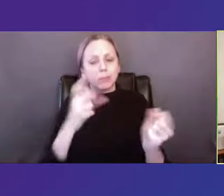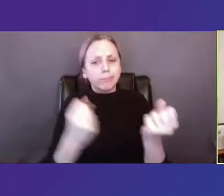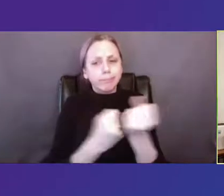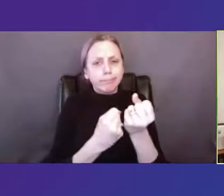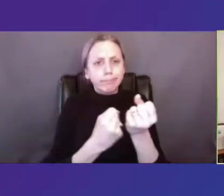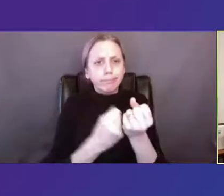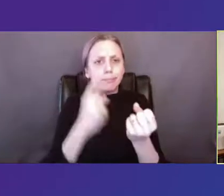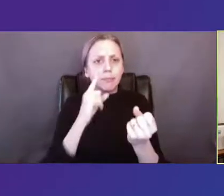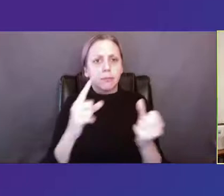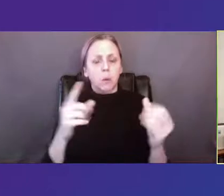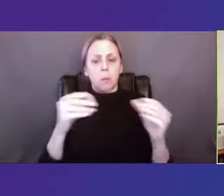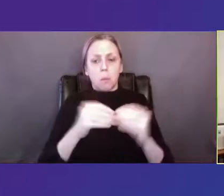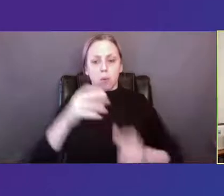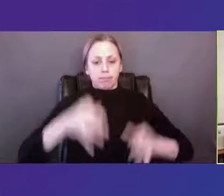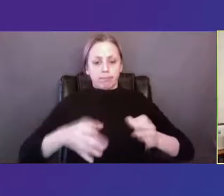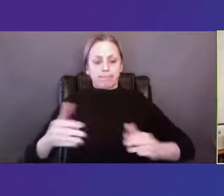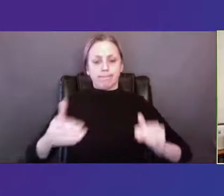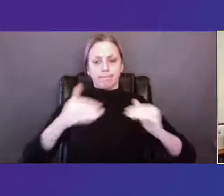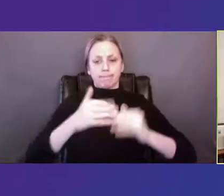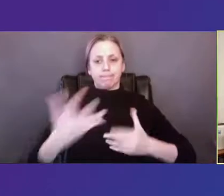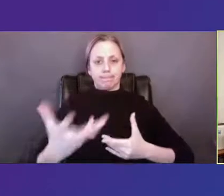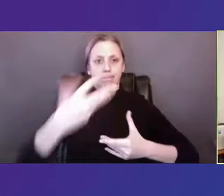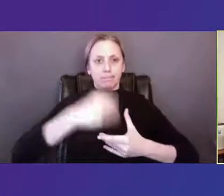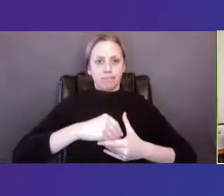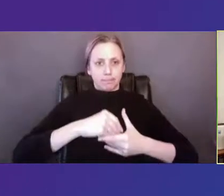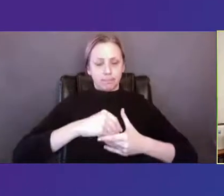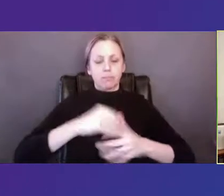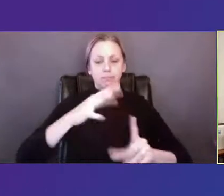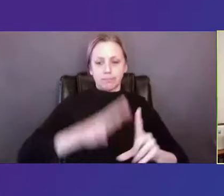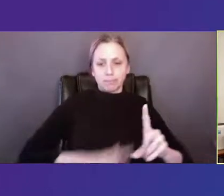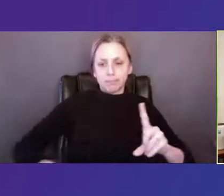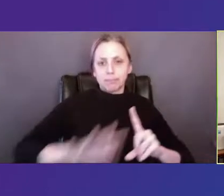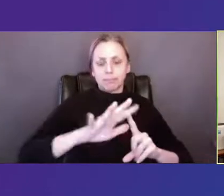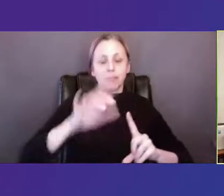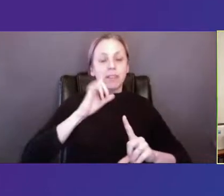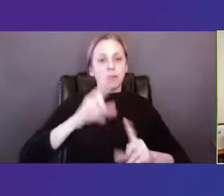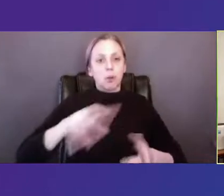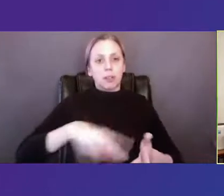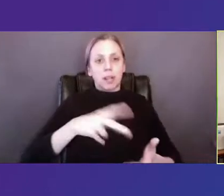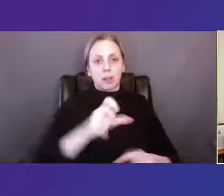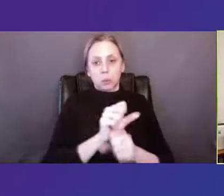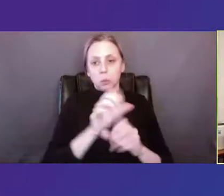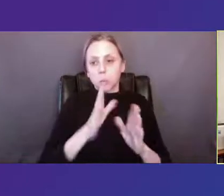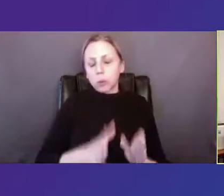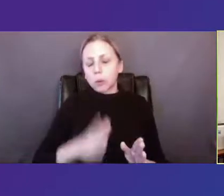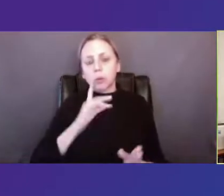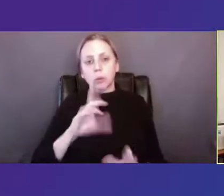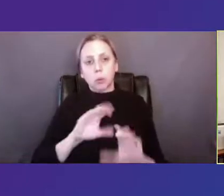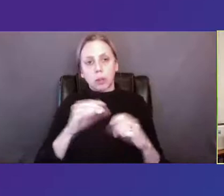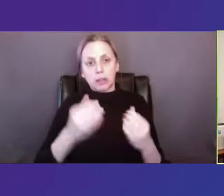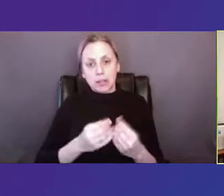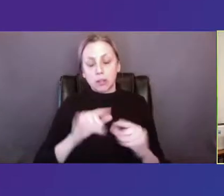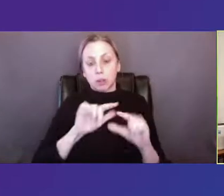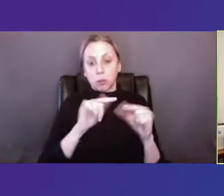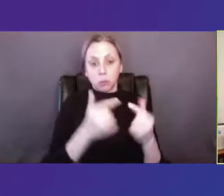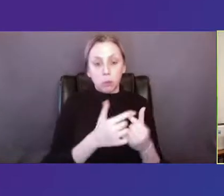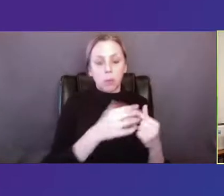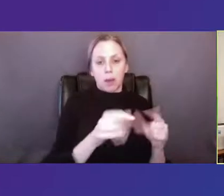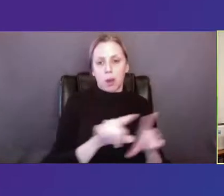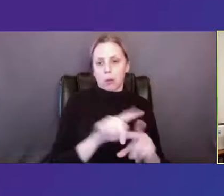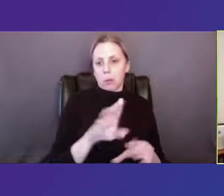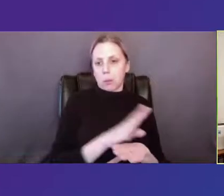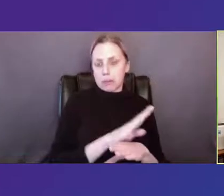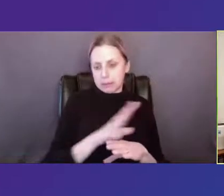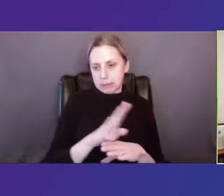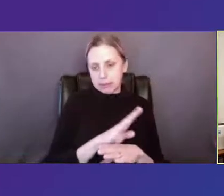a more just equitable and inclusive ecology for dance workers organizations groups and businesses